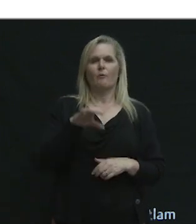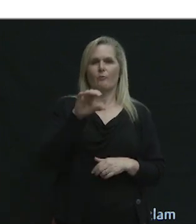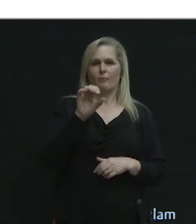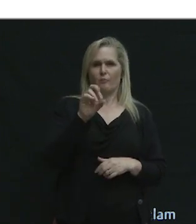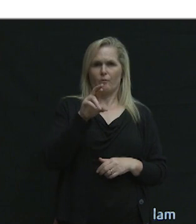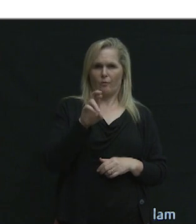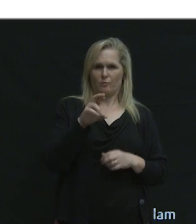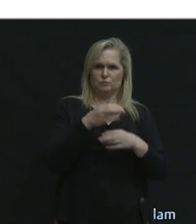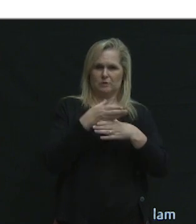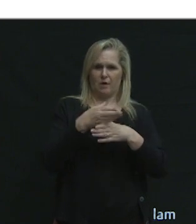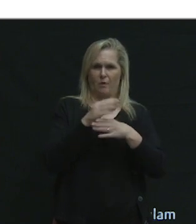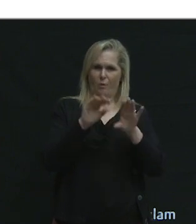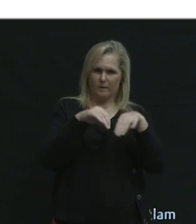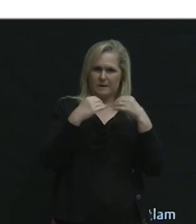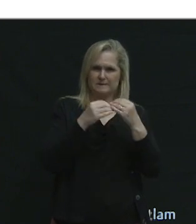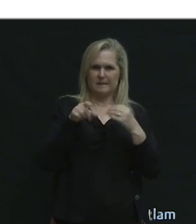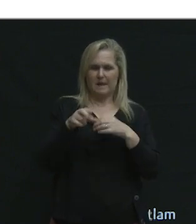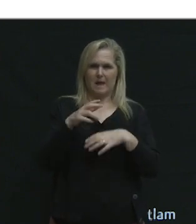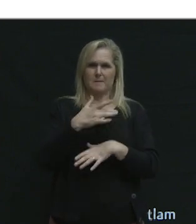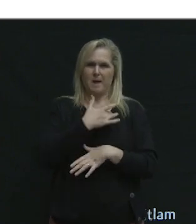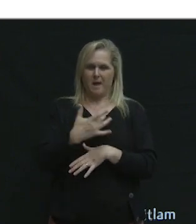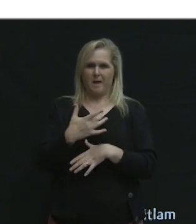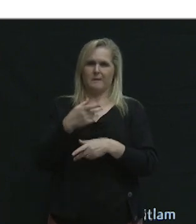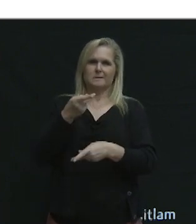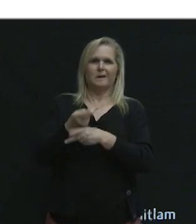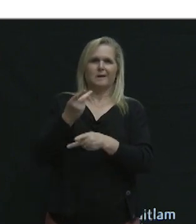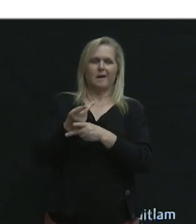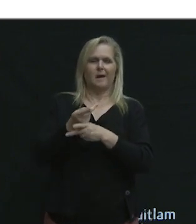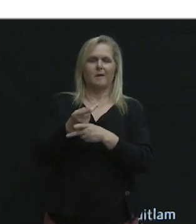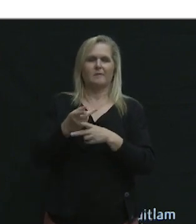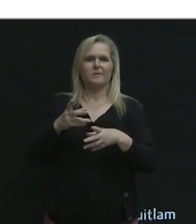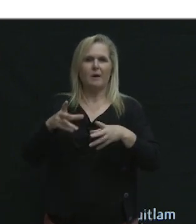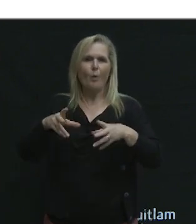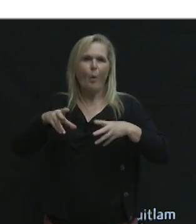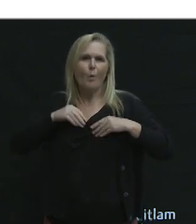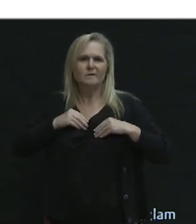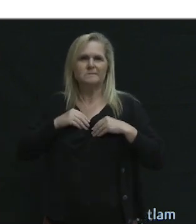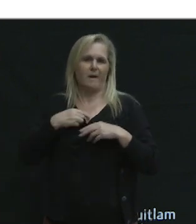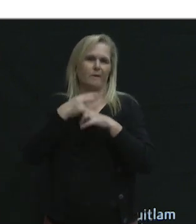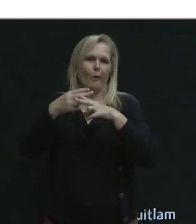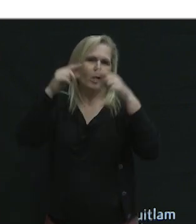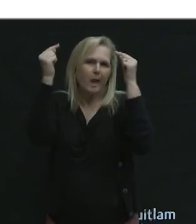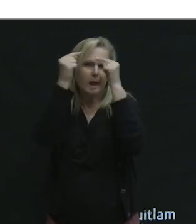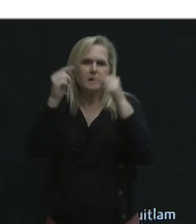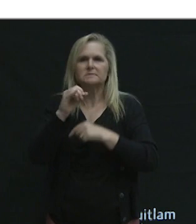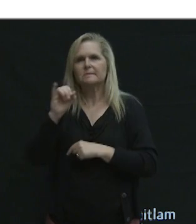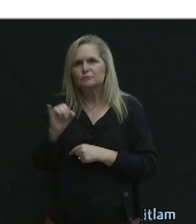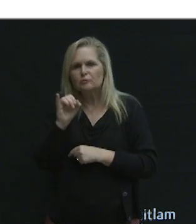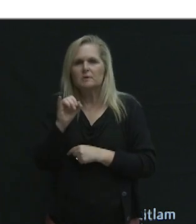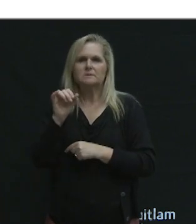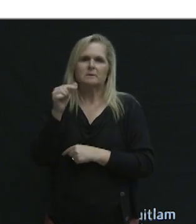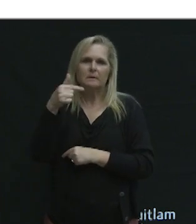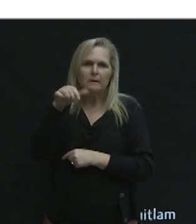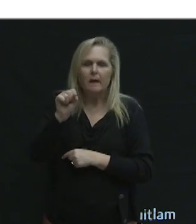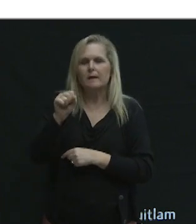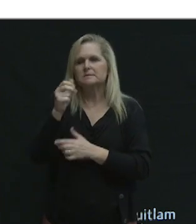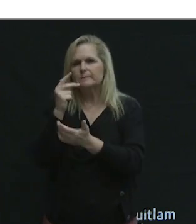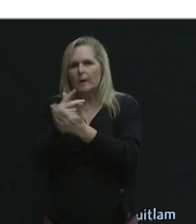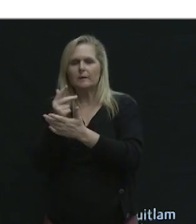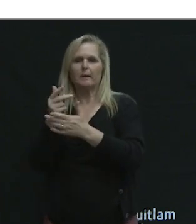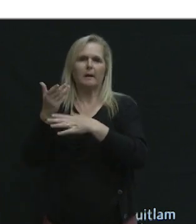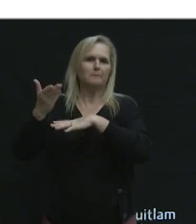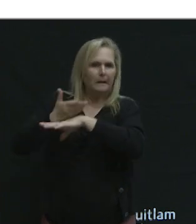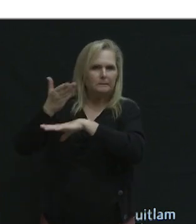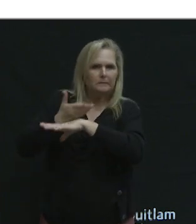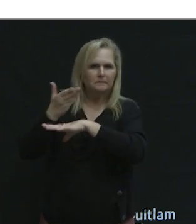share organizations normally take care of what I call ownership headaches, insurance, gas, parking, maintenance.